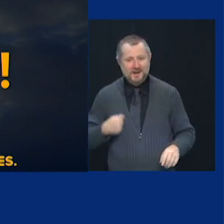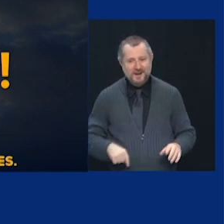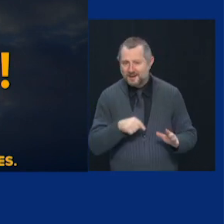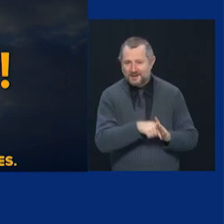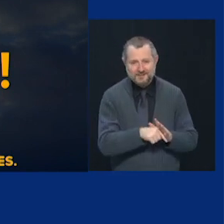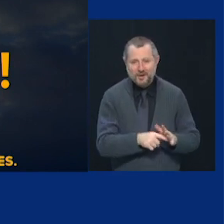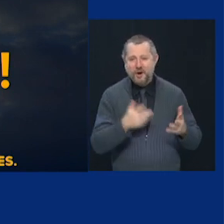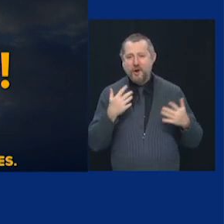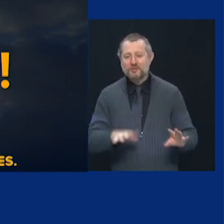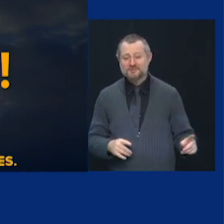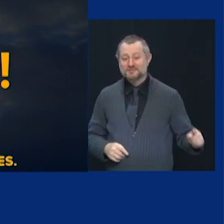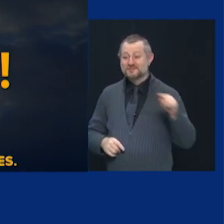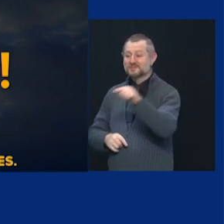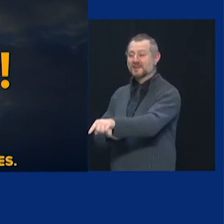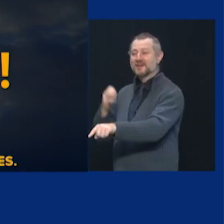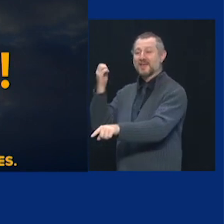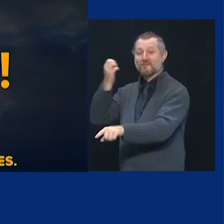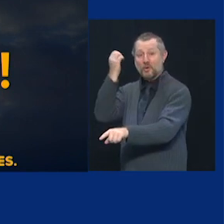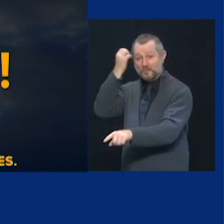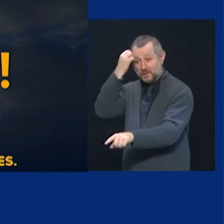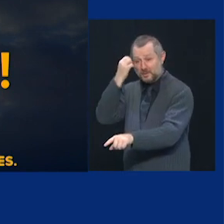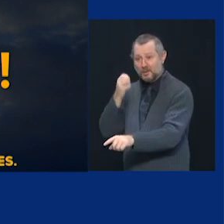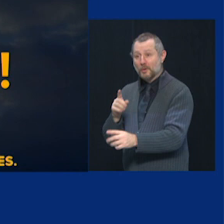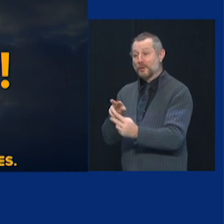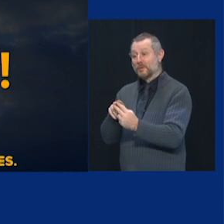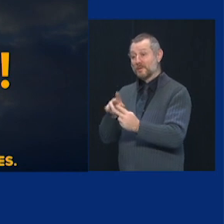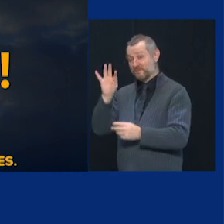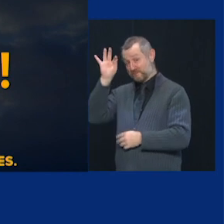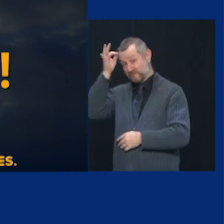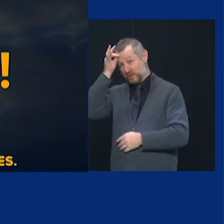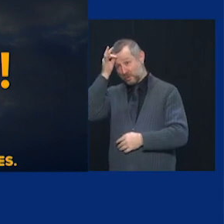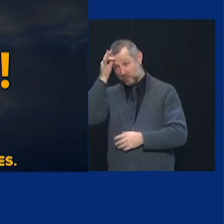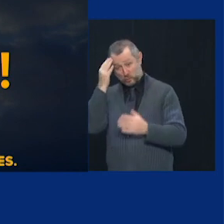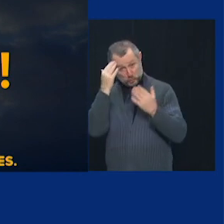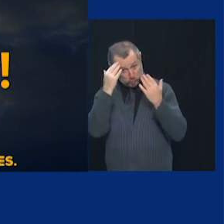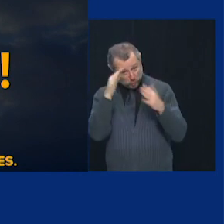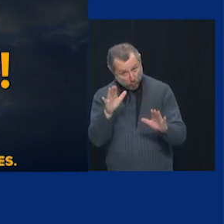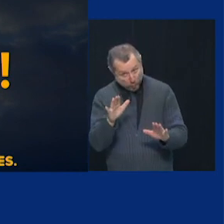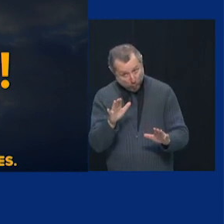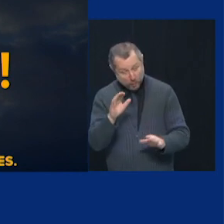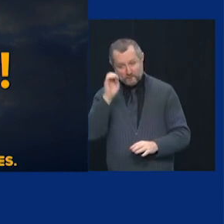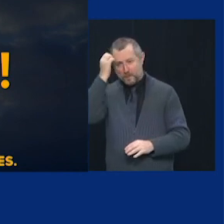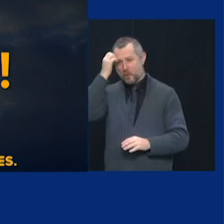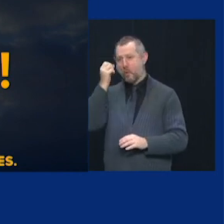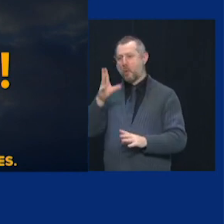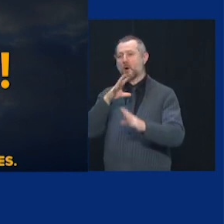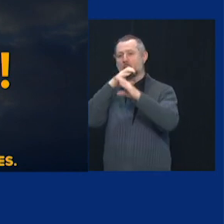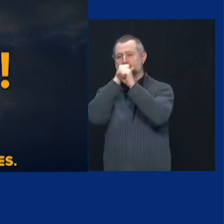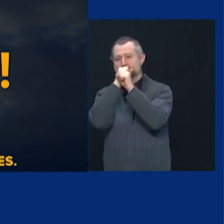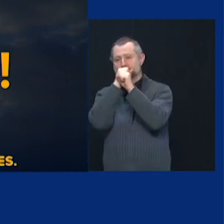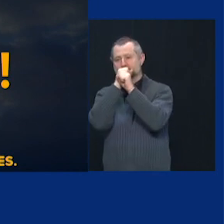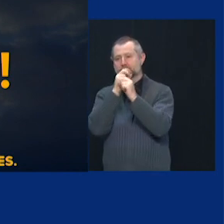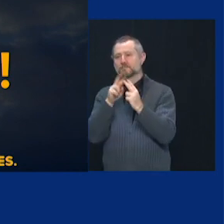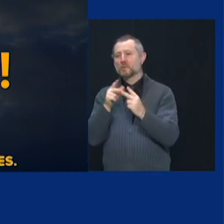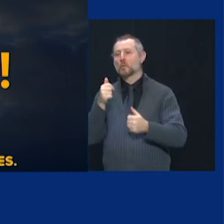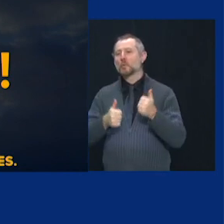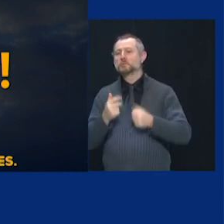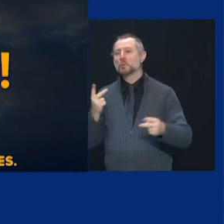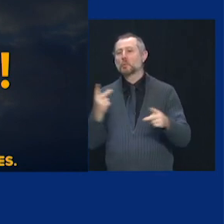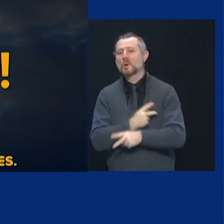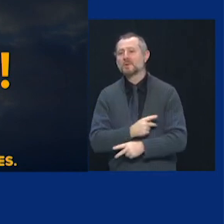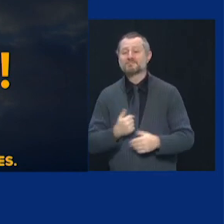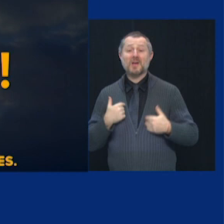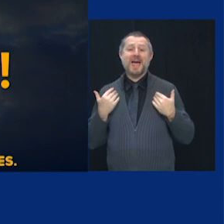And either they didn't know it or they didn't tell us. I don't know which is worse, but the virus was coming here